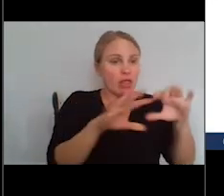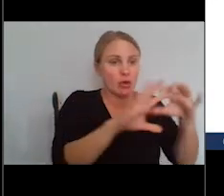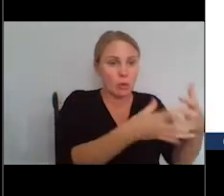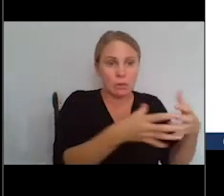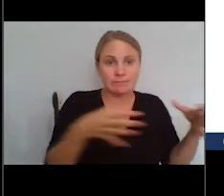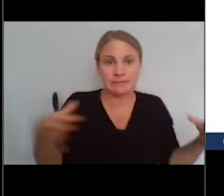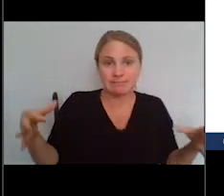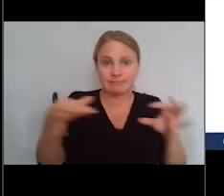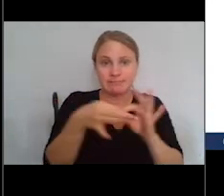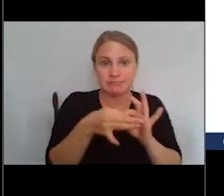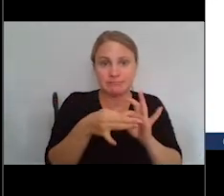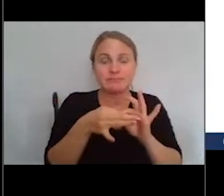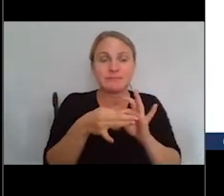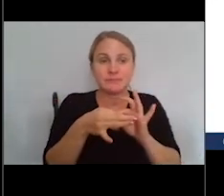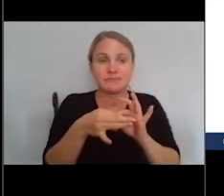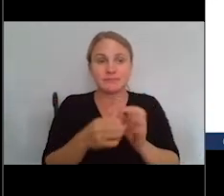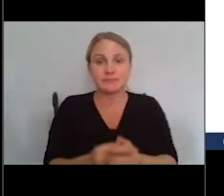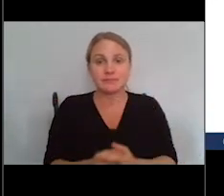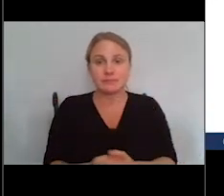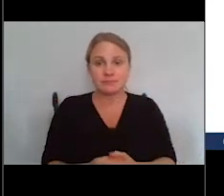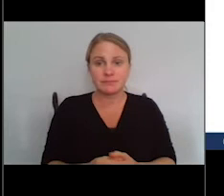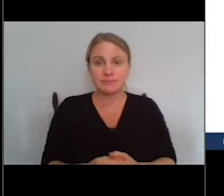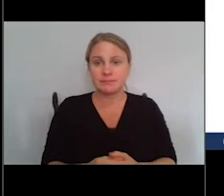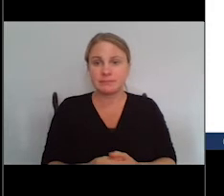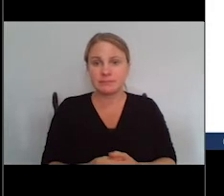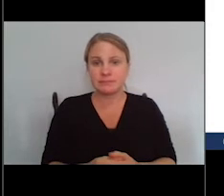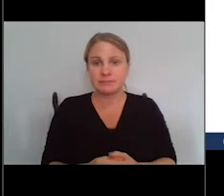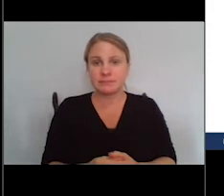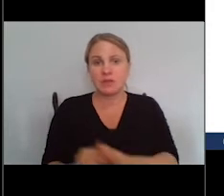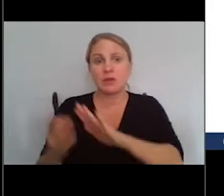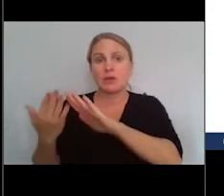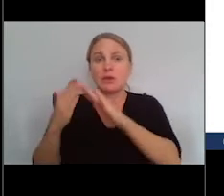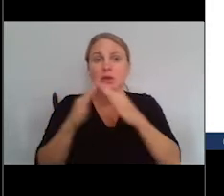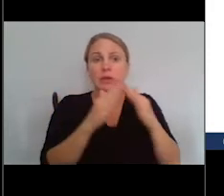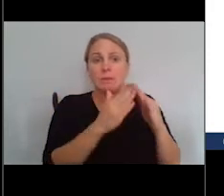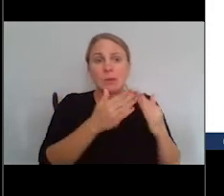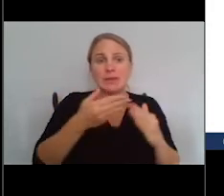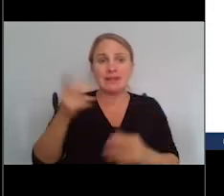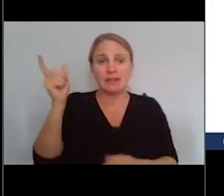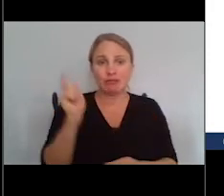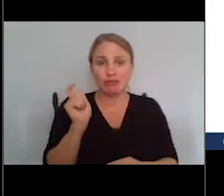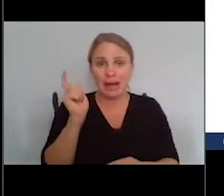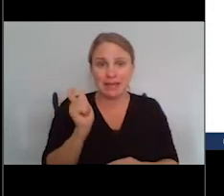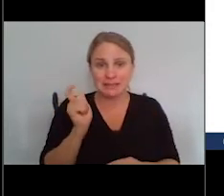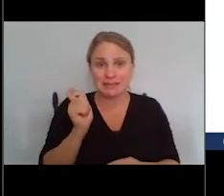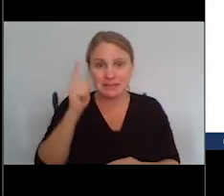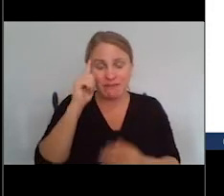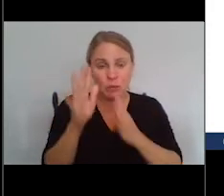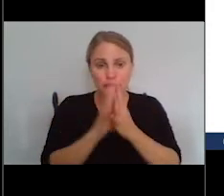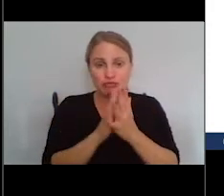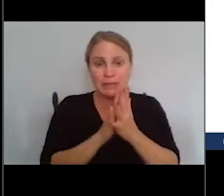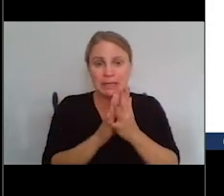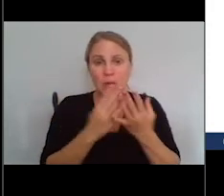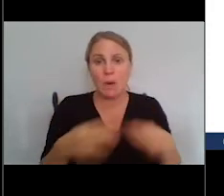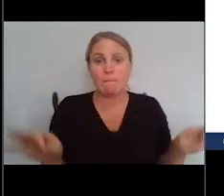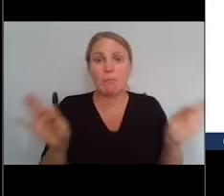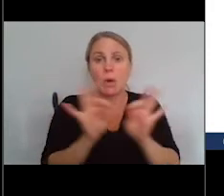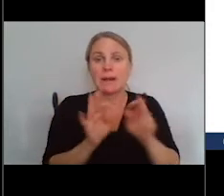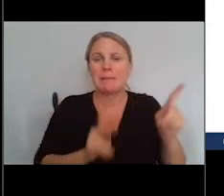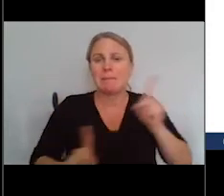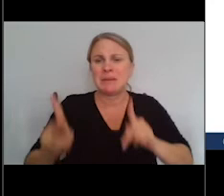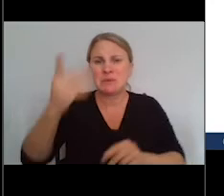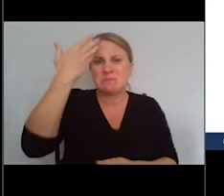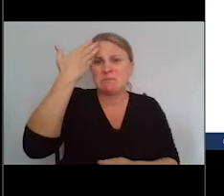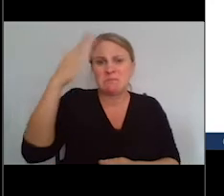holistic technical assistance program. Community grants for screening, very important. People don't know about